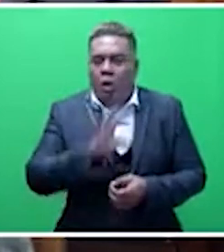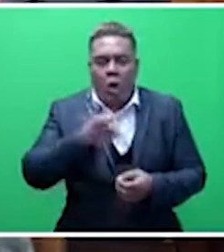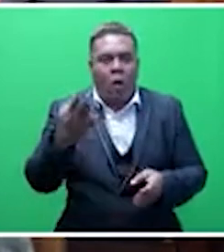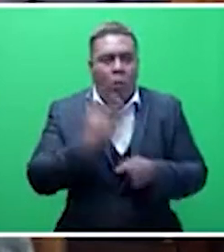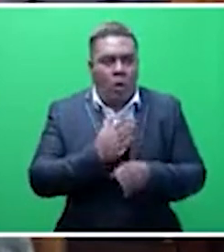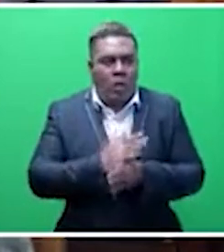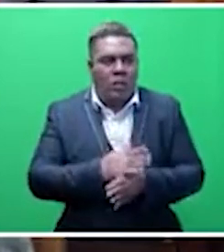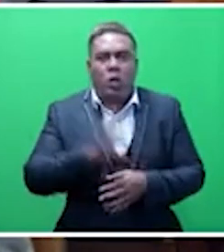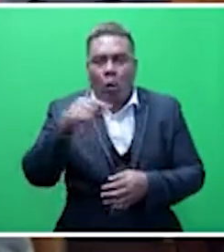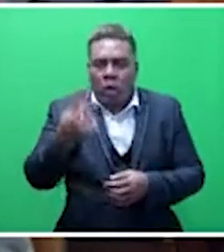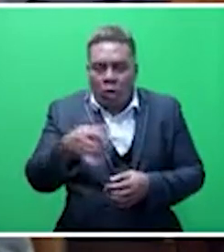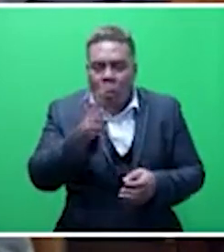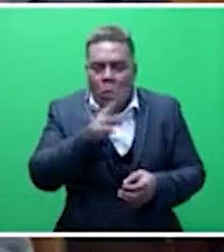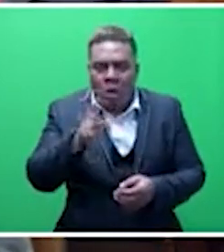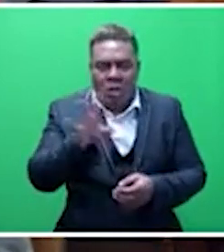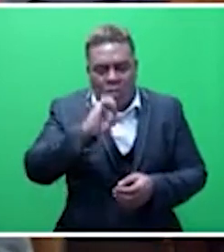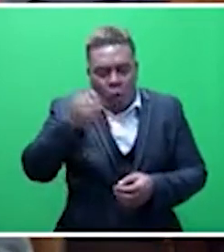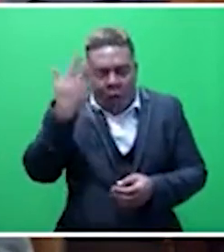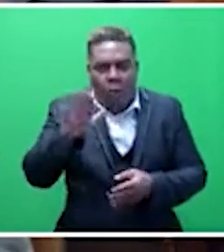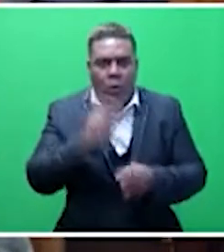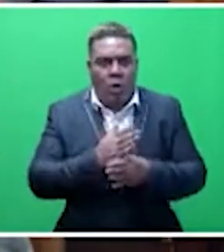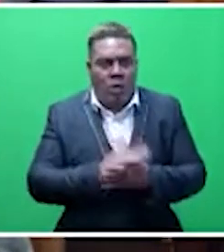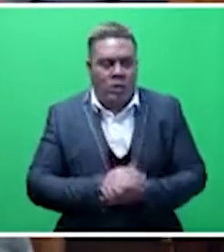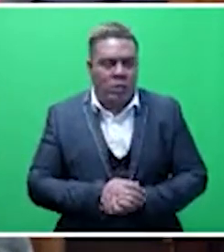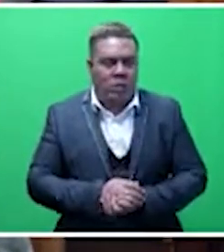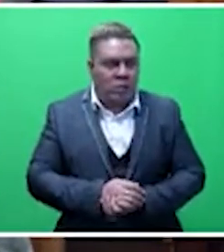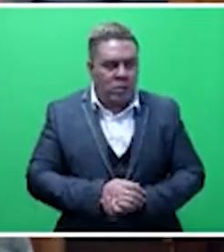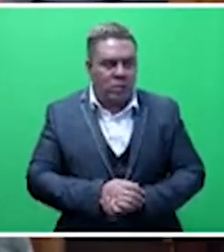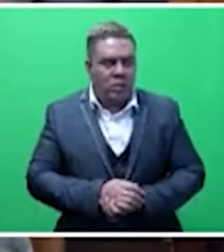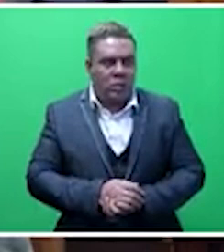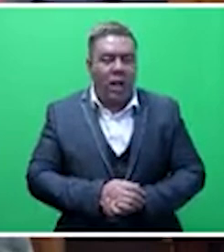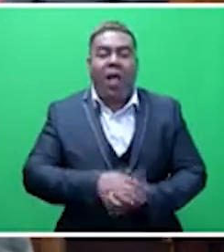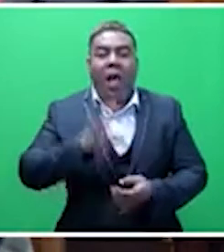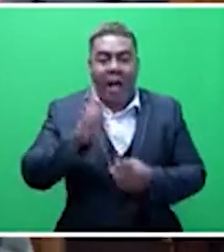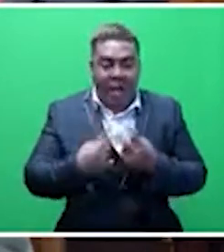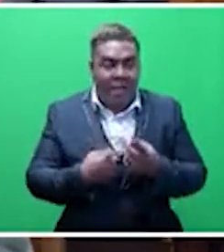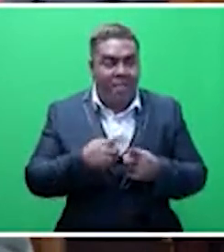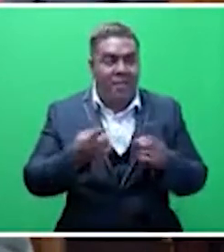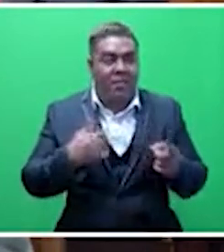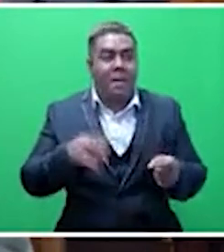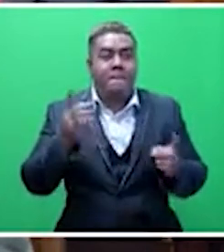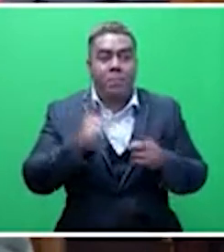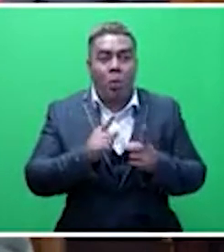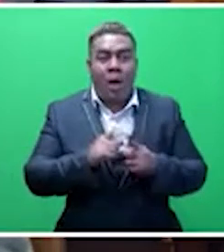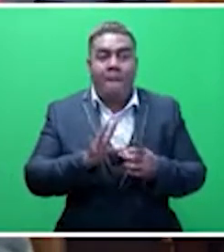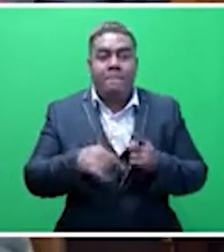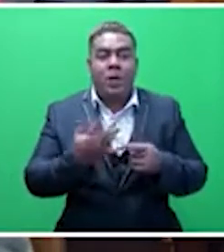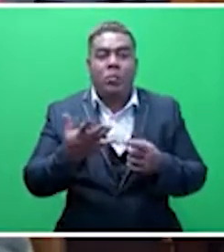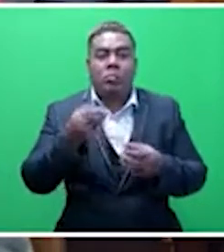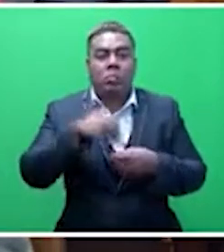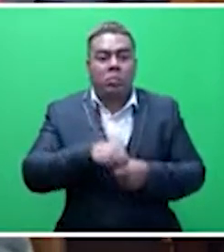Speaker, Sir, Mr. Speaker, Sir, again, Mr. Speaker, Sir, the other point they made about, you know, Honourable